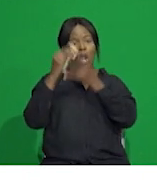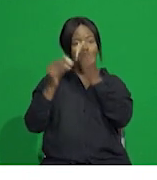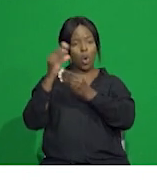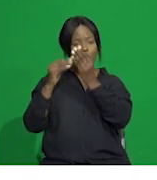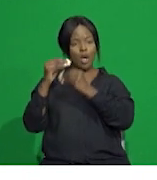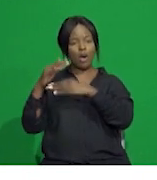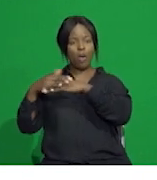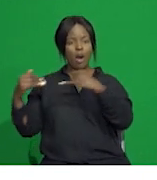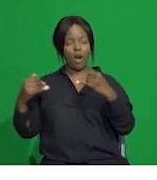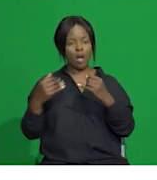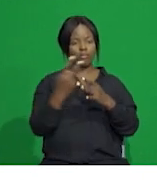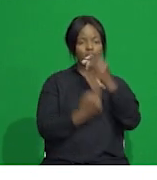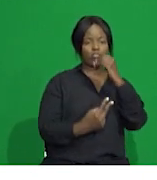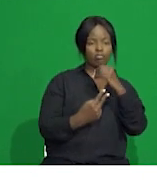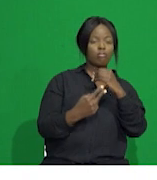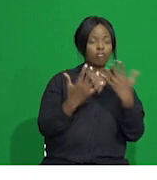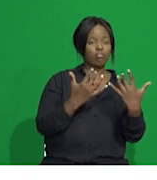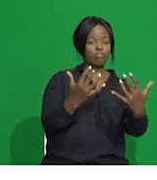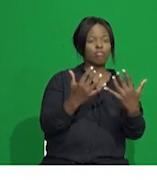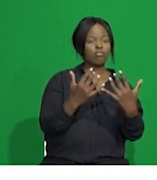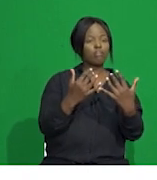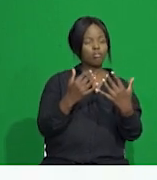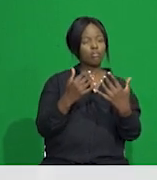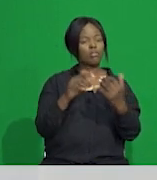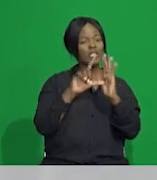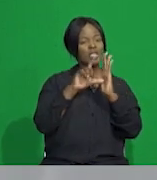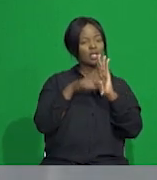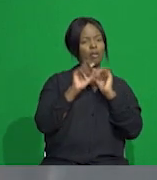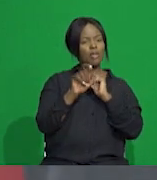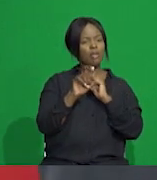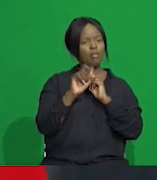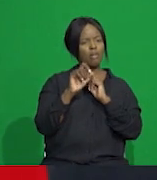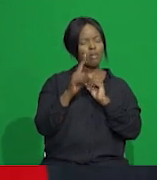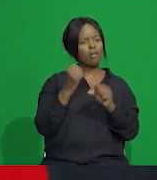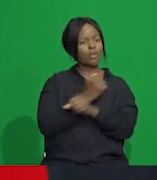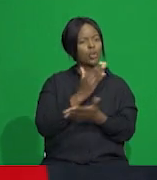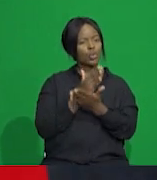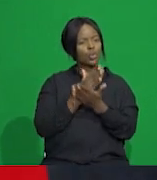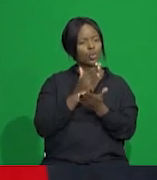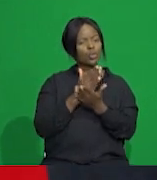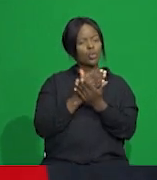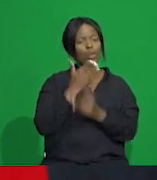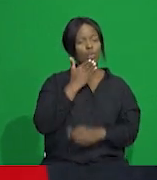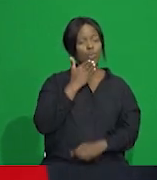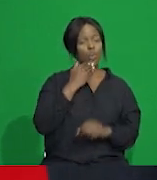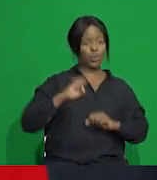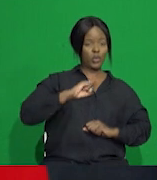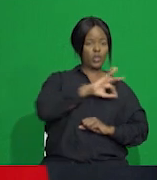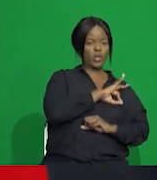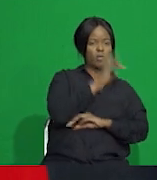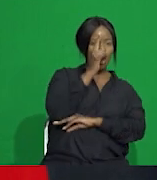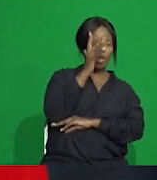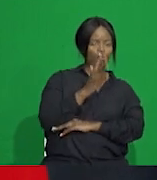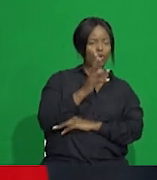approaches. To this end, the Instructional Design Service seeks to provide a platform to enable academic staff to